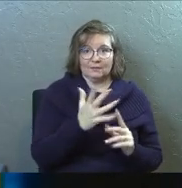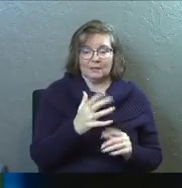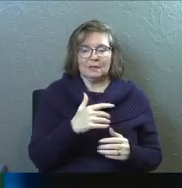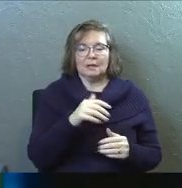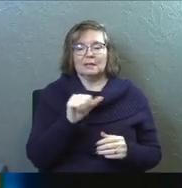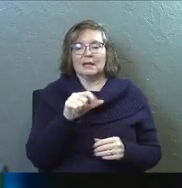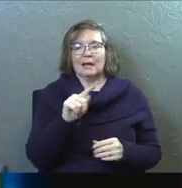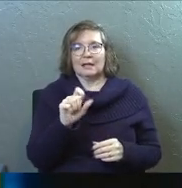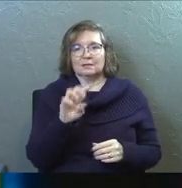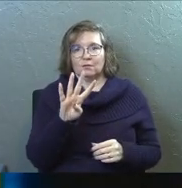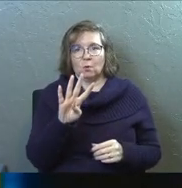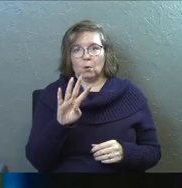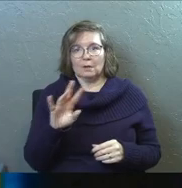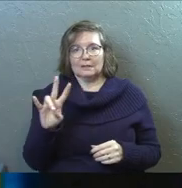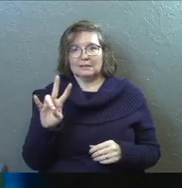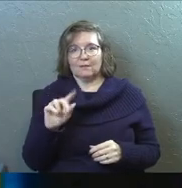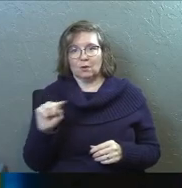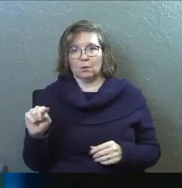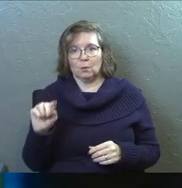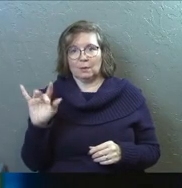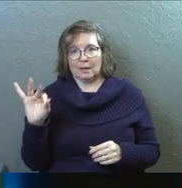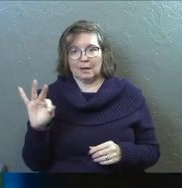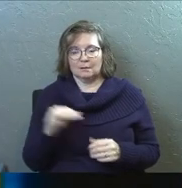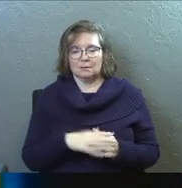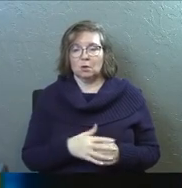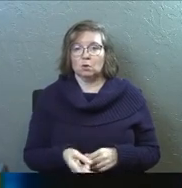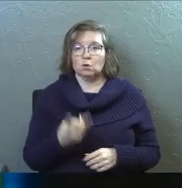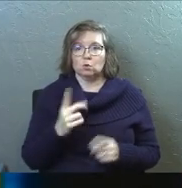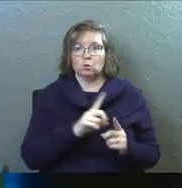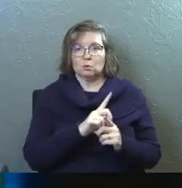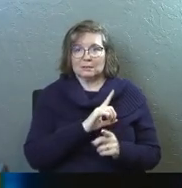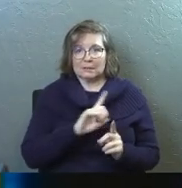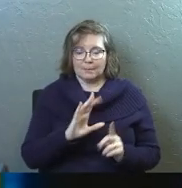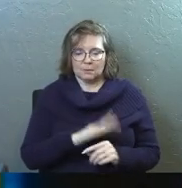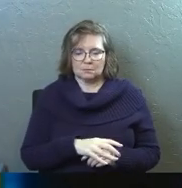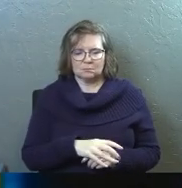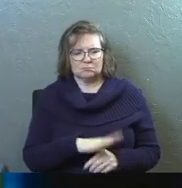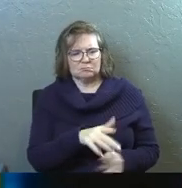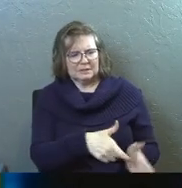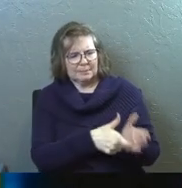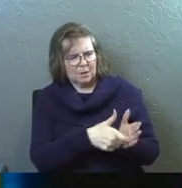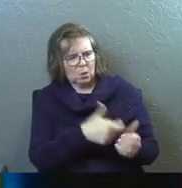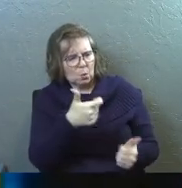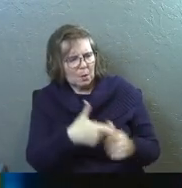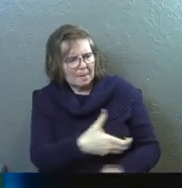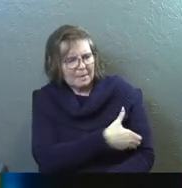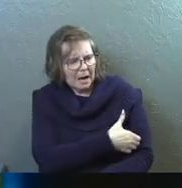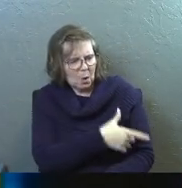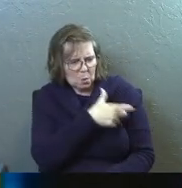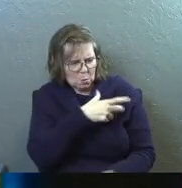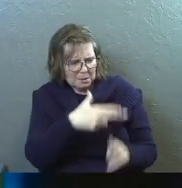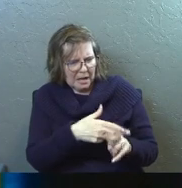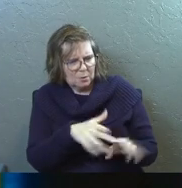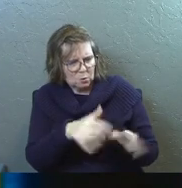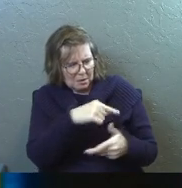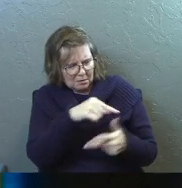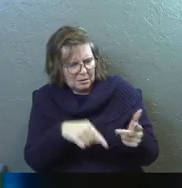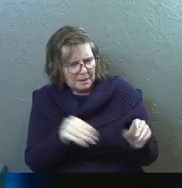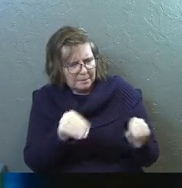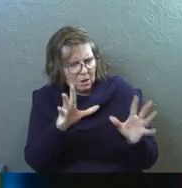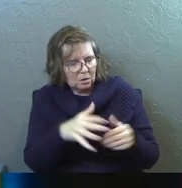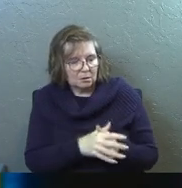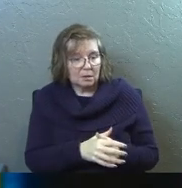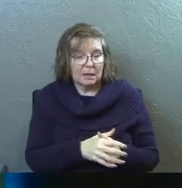in Acts 4, 7 through 9. They brought in the two disciples and demanded, by what power or in whose name have you done this? Then Peter,